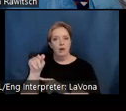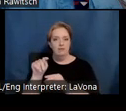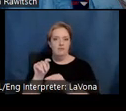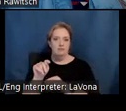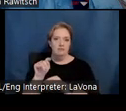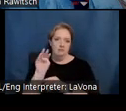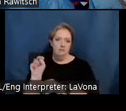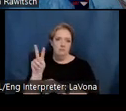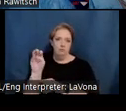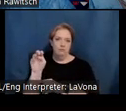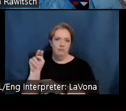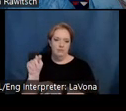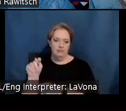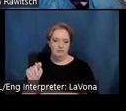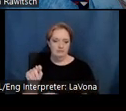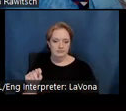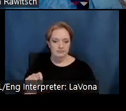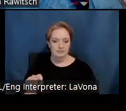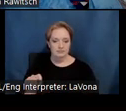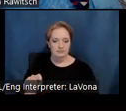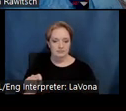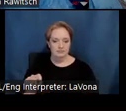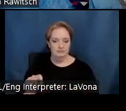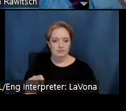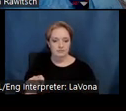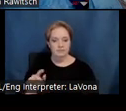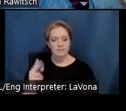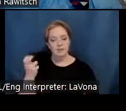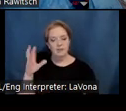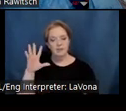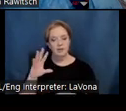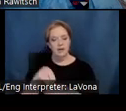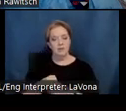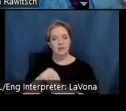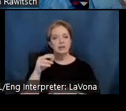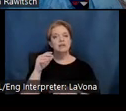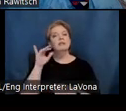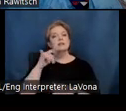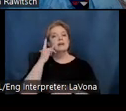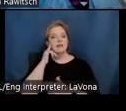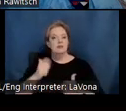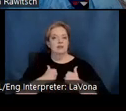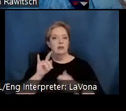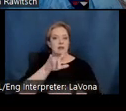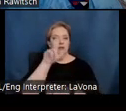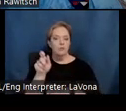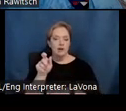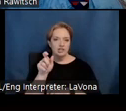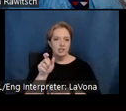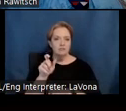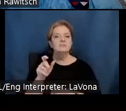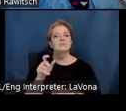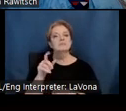Sam's furniture also embodied something of the California lifestyle, which Sam used to promote the Maloof brand.